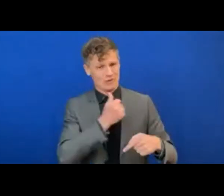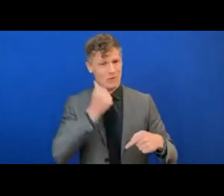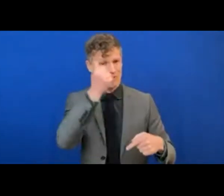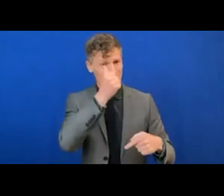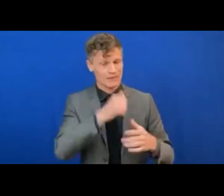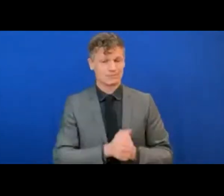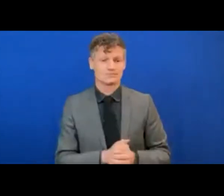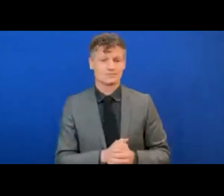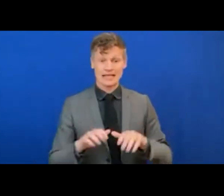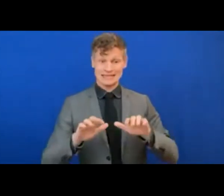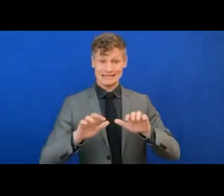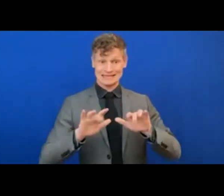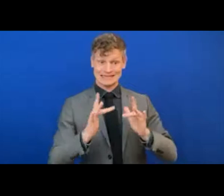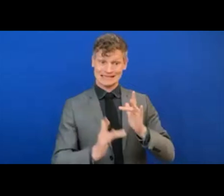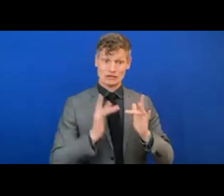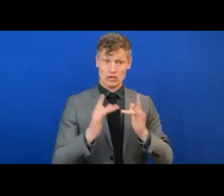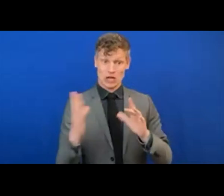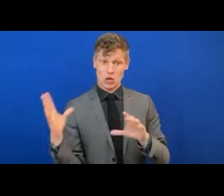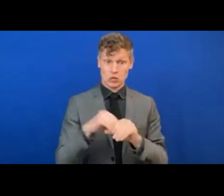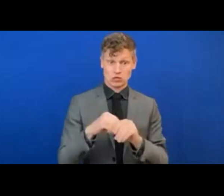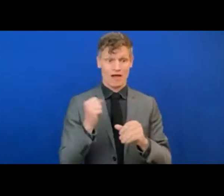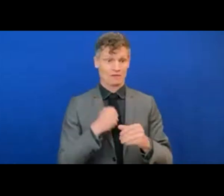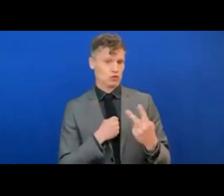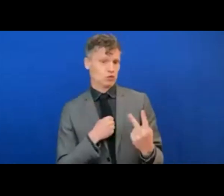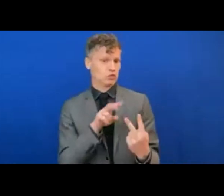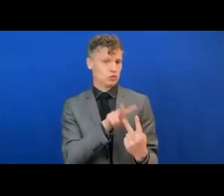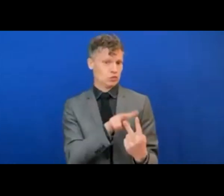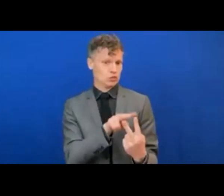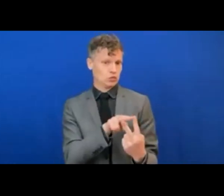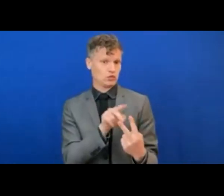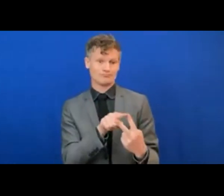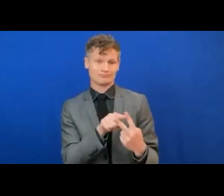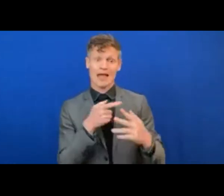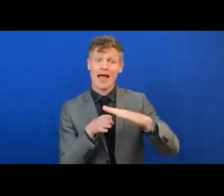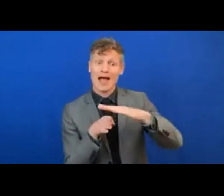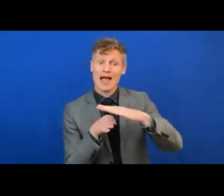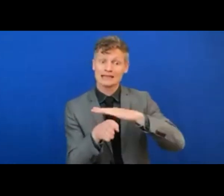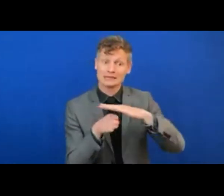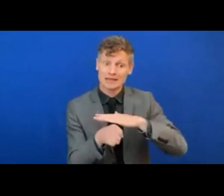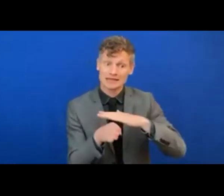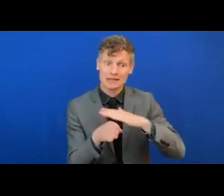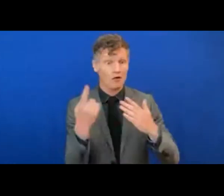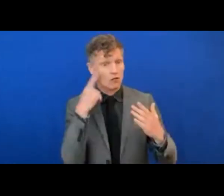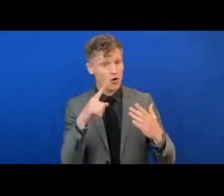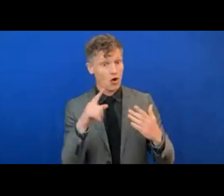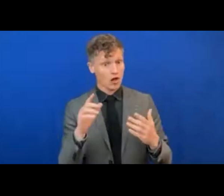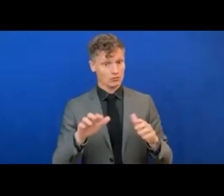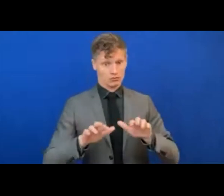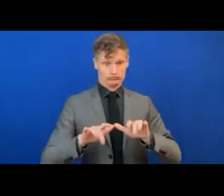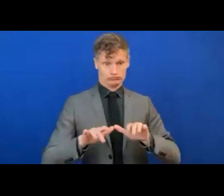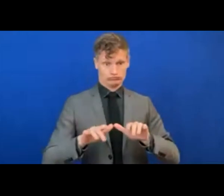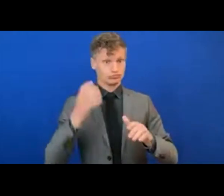underlying concepts. Access to affordable and high quality technology and the digital